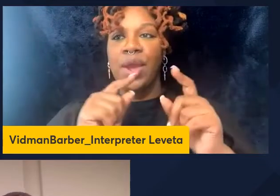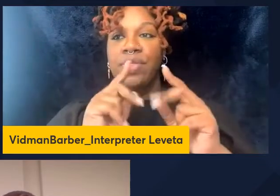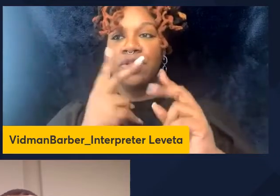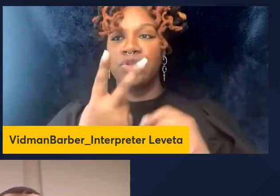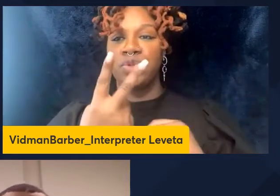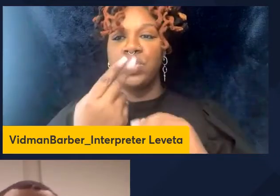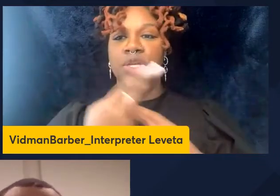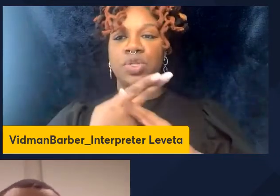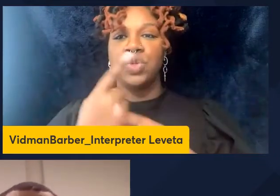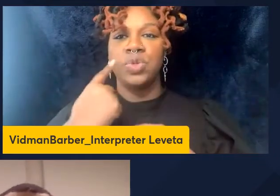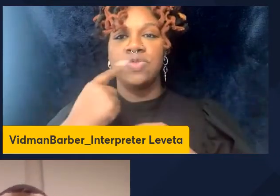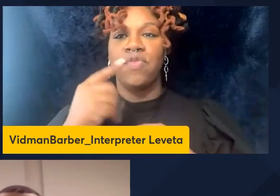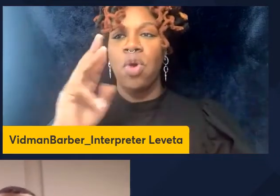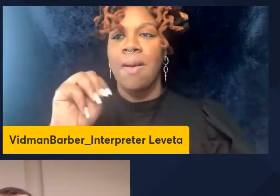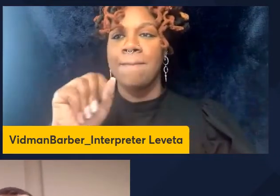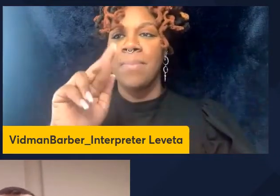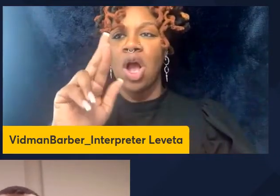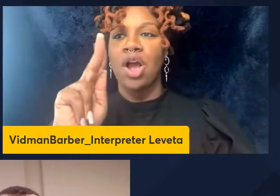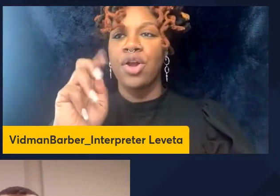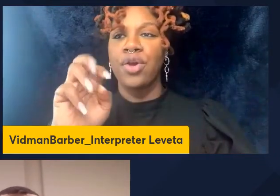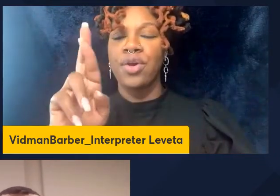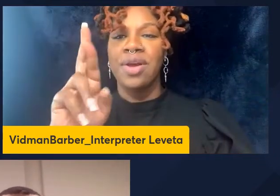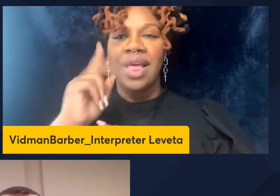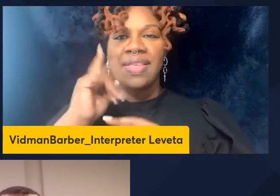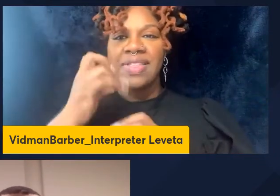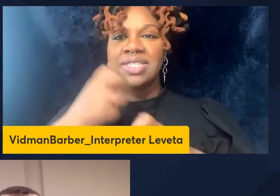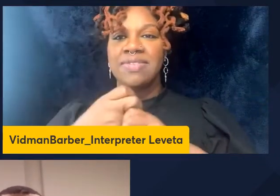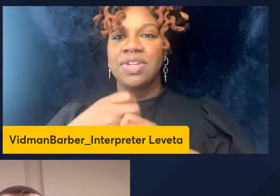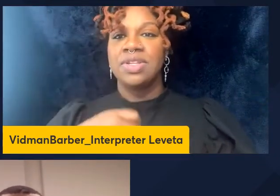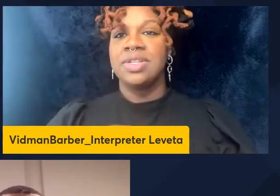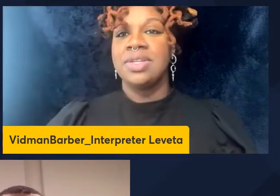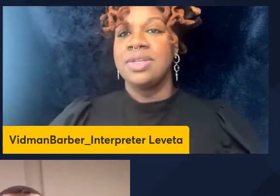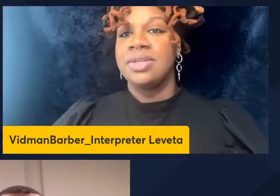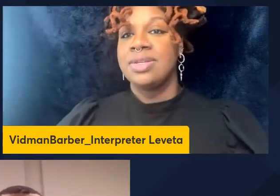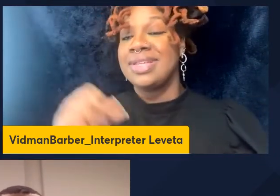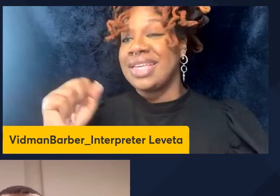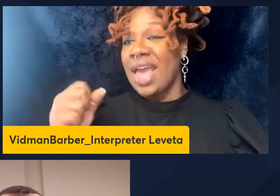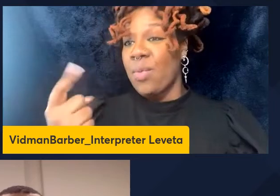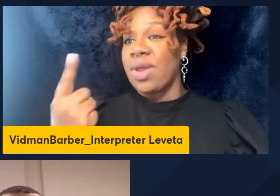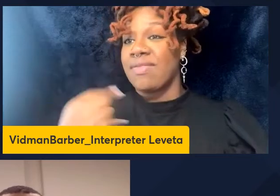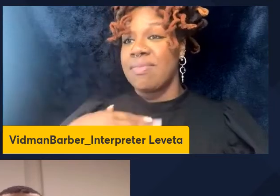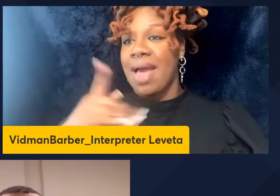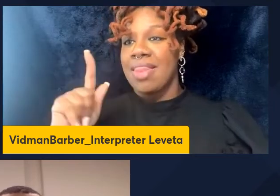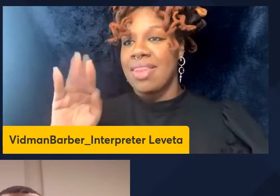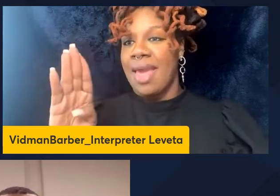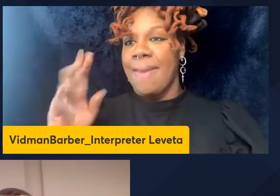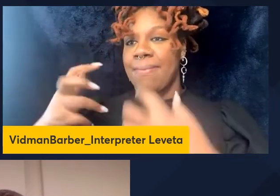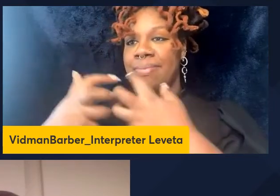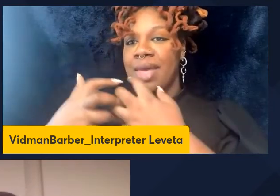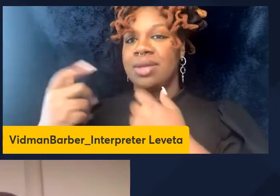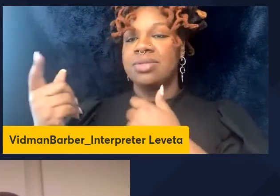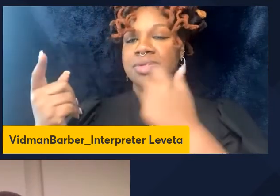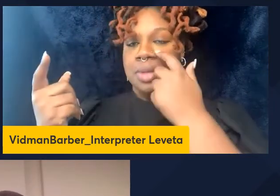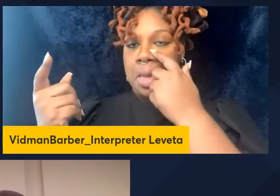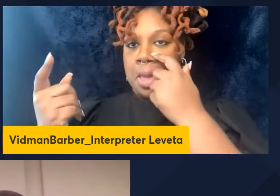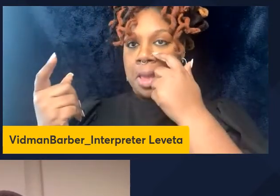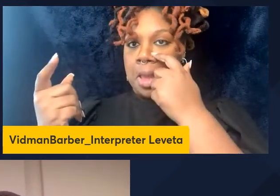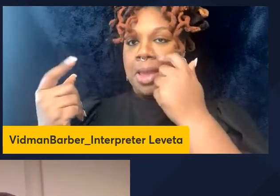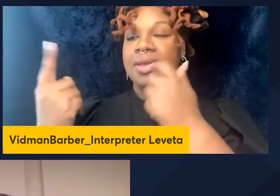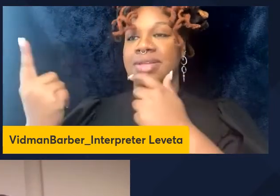be difficult right yes one of my lab mates were doing his study